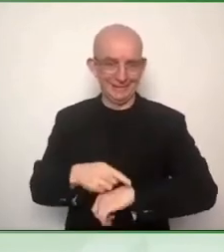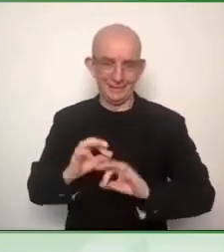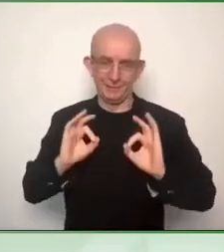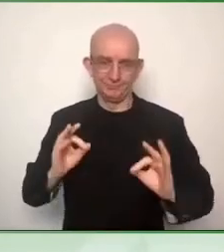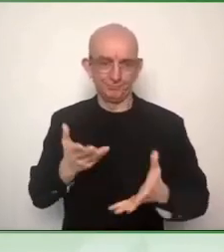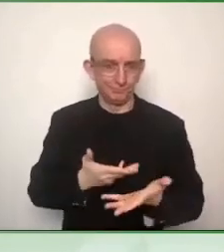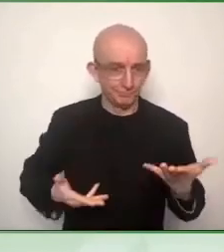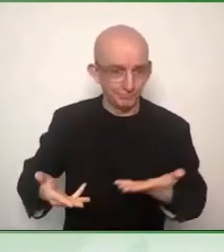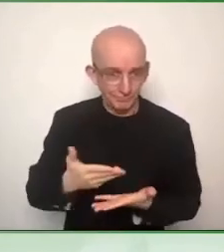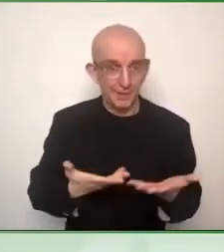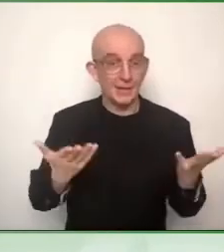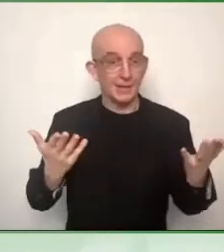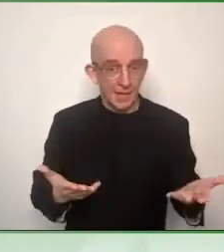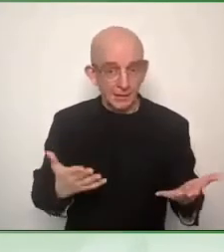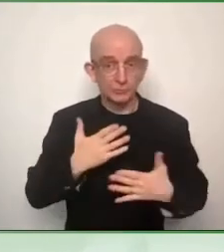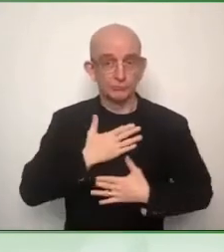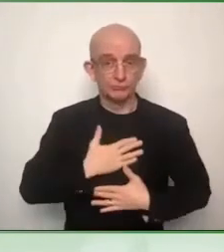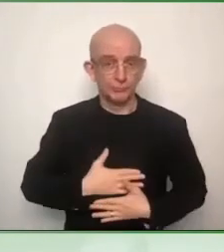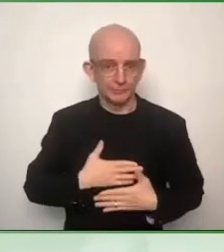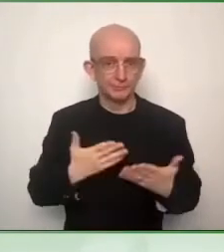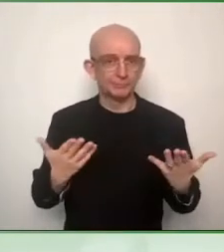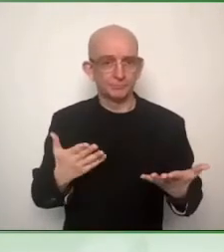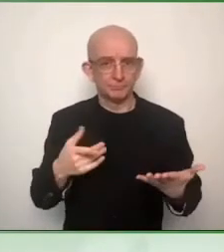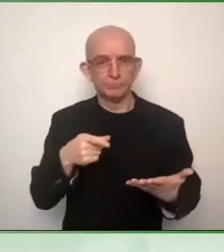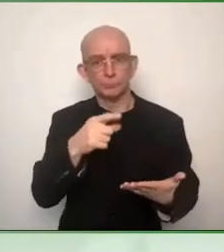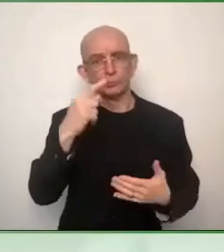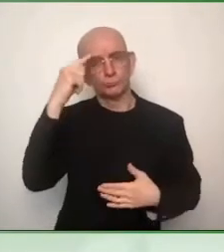mind and then Shadi, what do you then? She has my email.